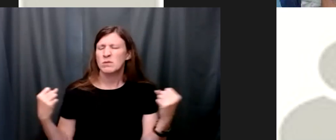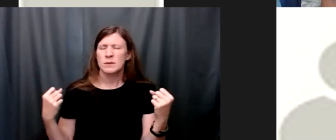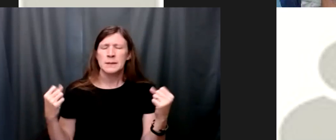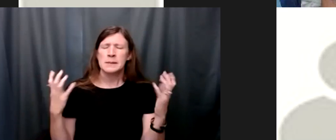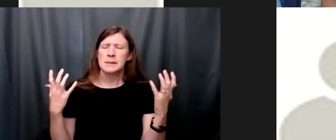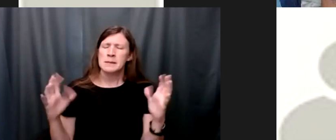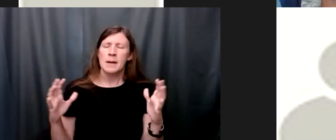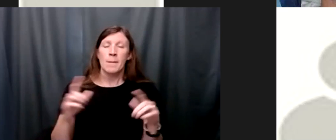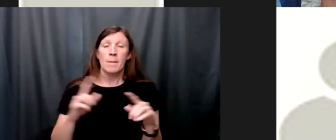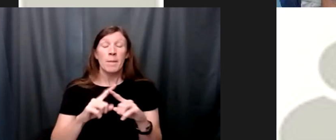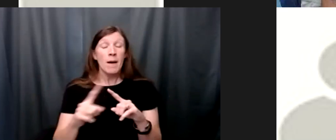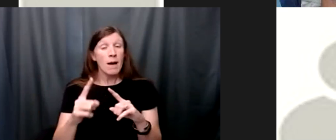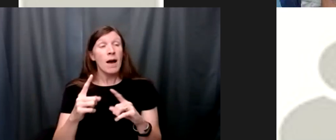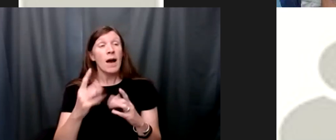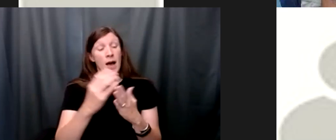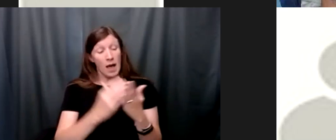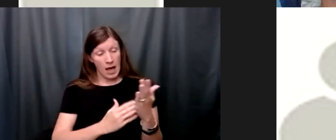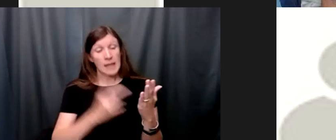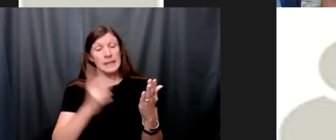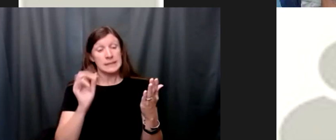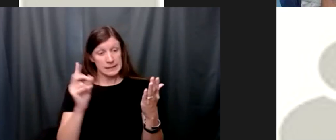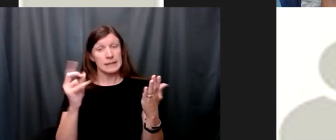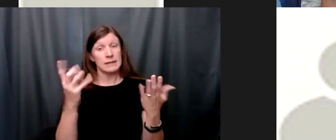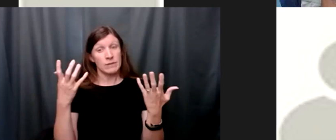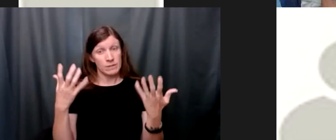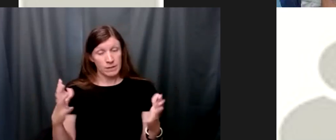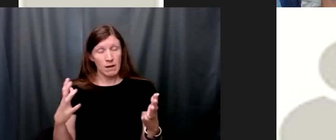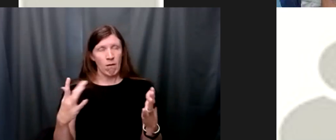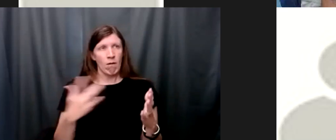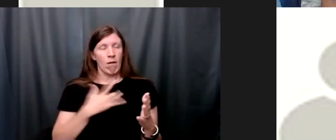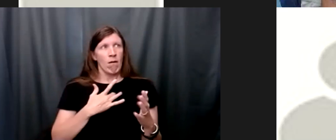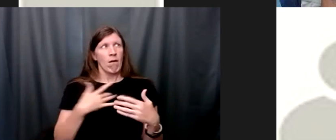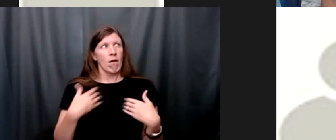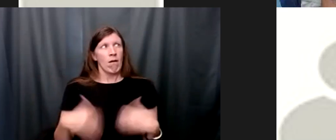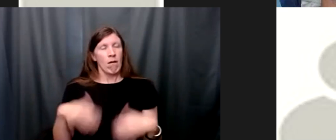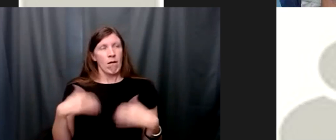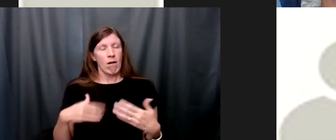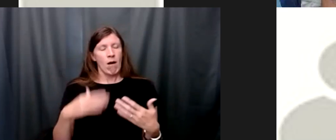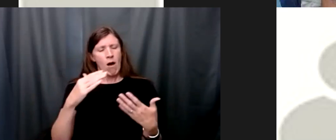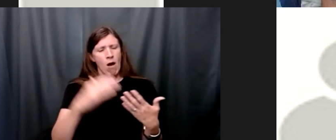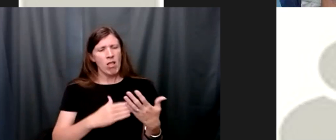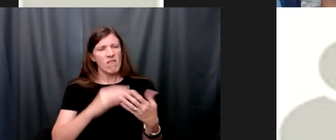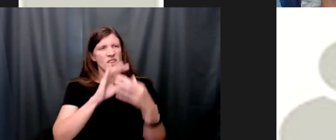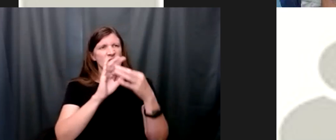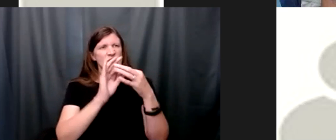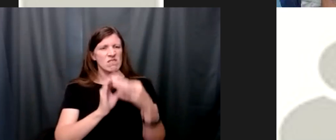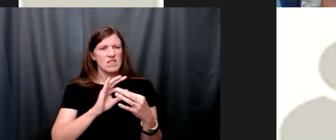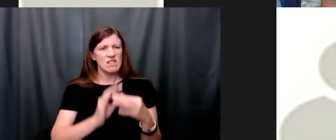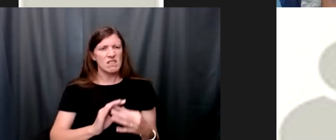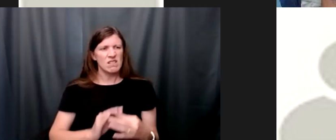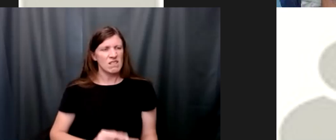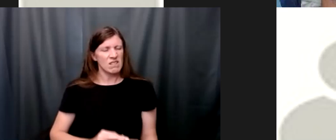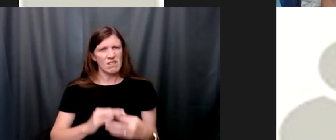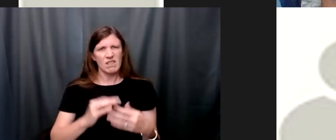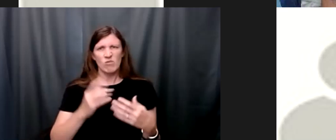what was really meaningful about about that whole process was that i was able to see how all these things are just interconnected with one